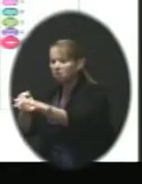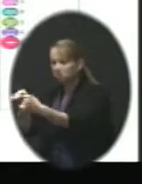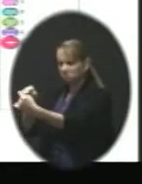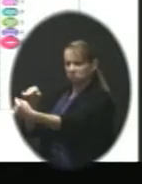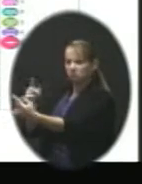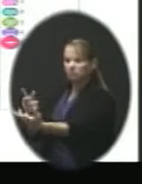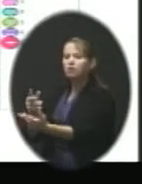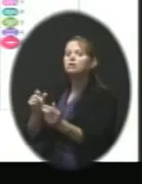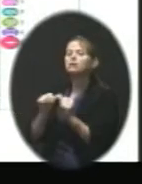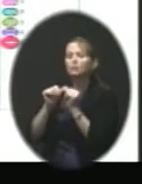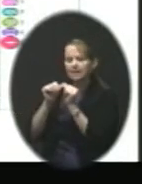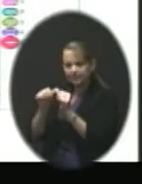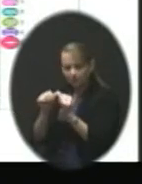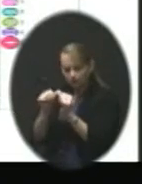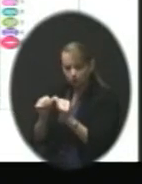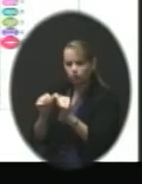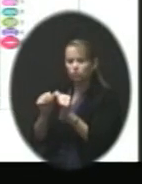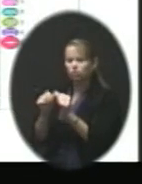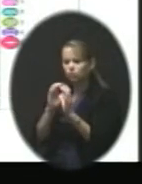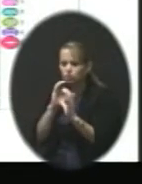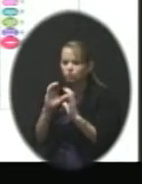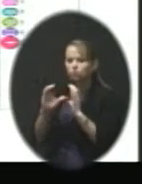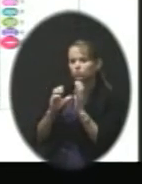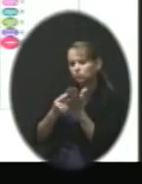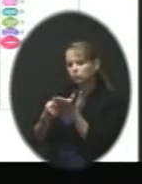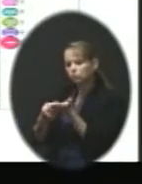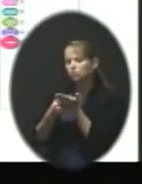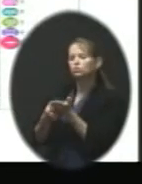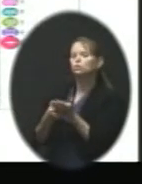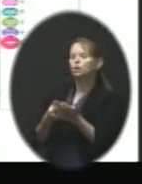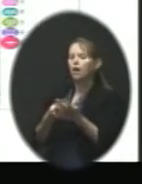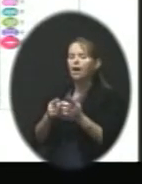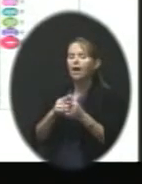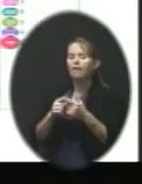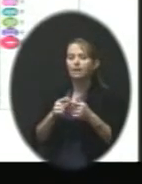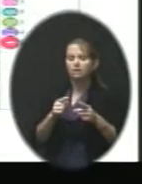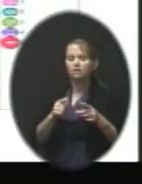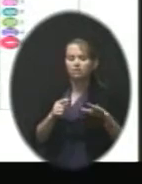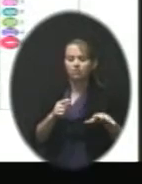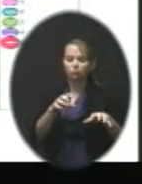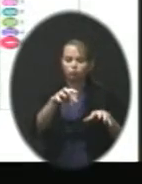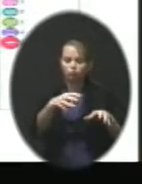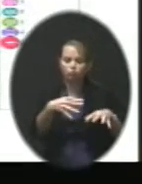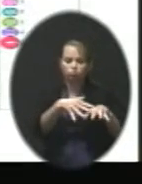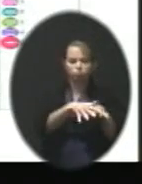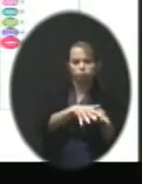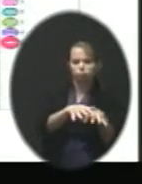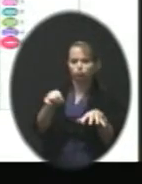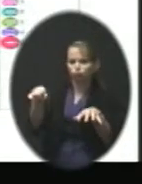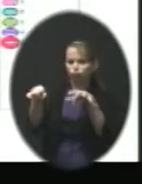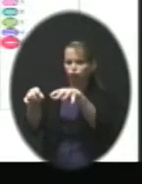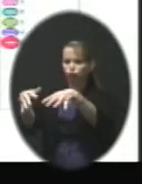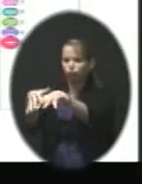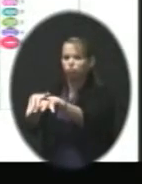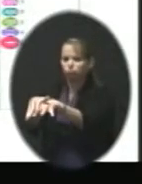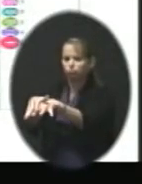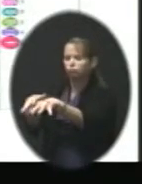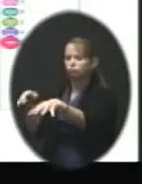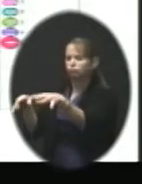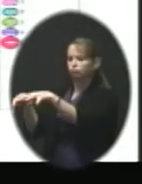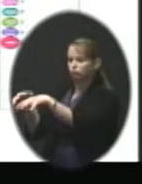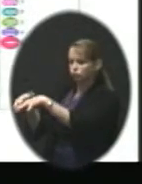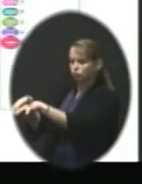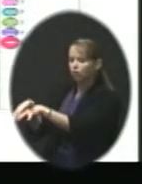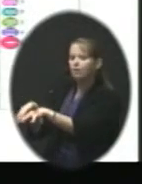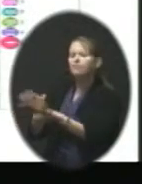continued our conversations and we started then blending groups together. And I want to walk you through three options that we're bringing